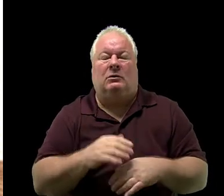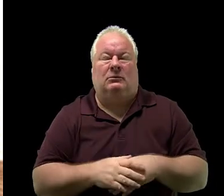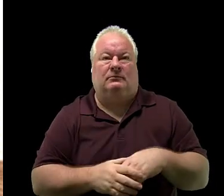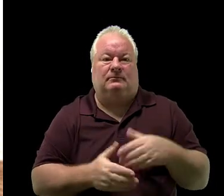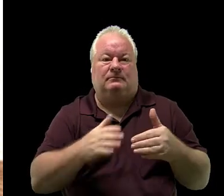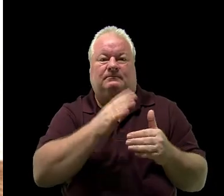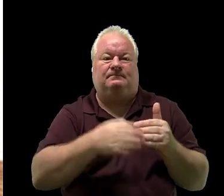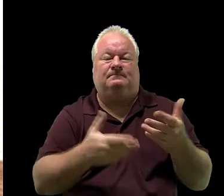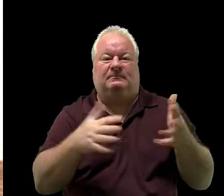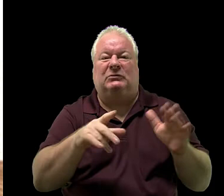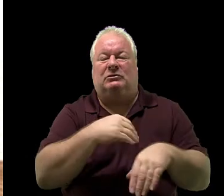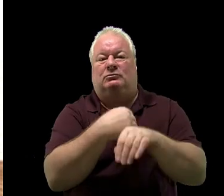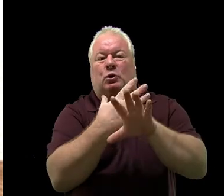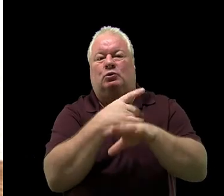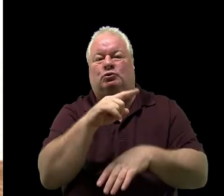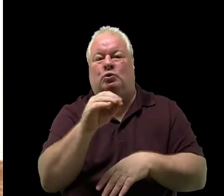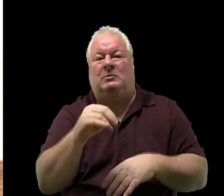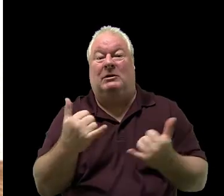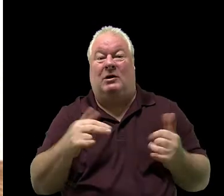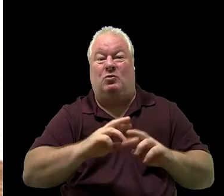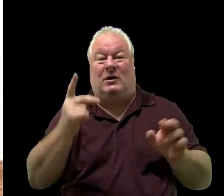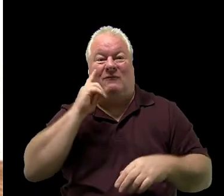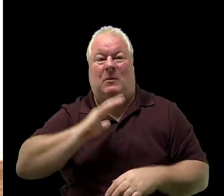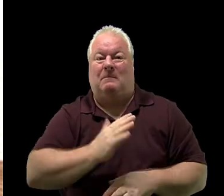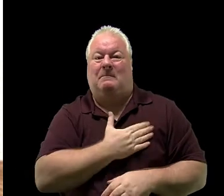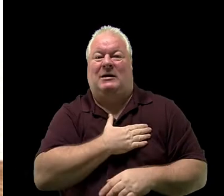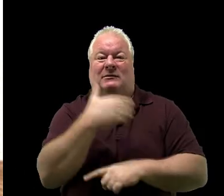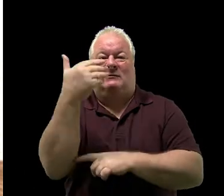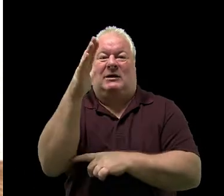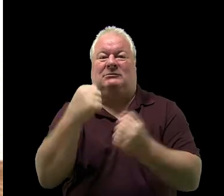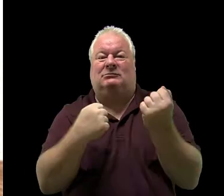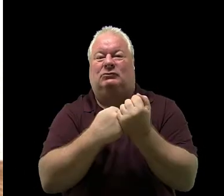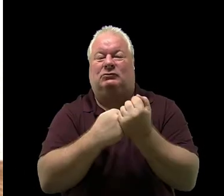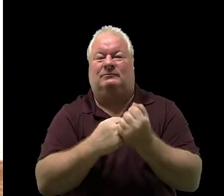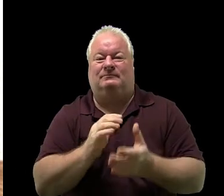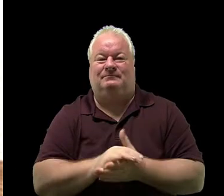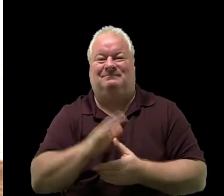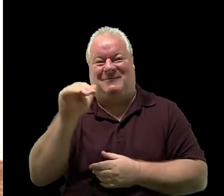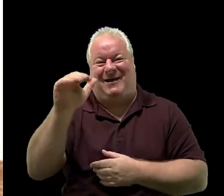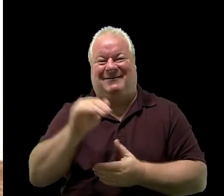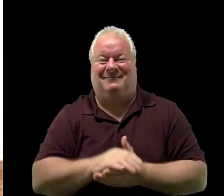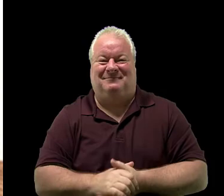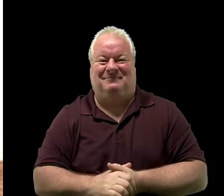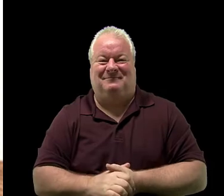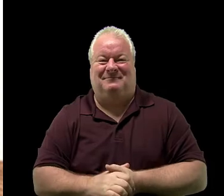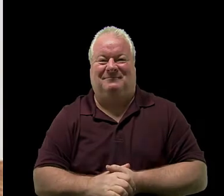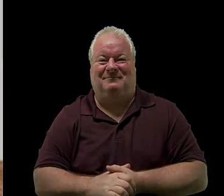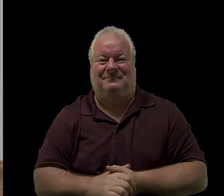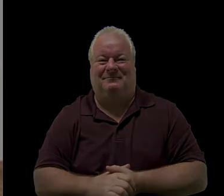earlier. Please stand by for the flag salute. Bye everybody.